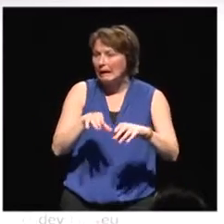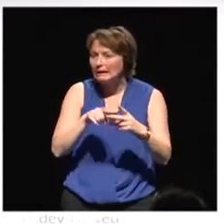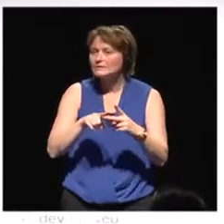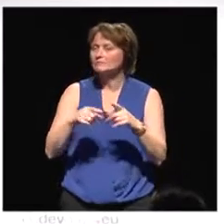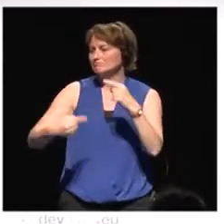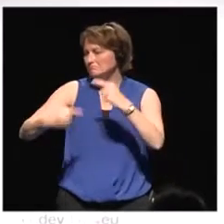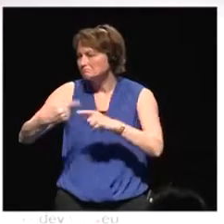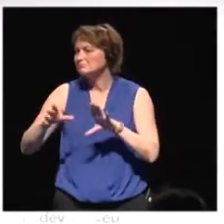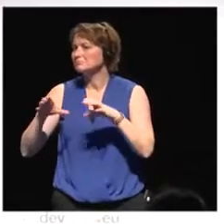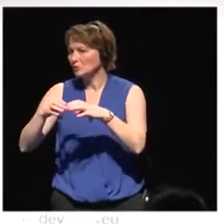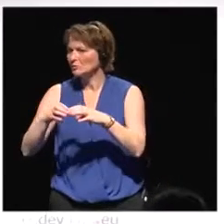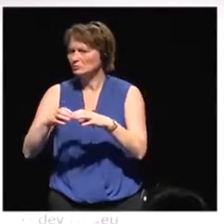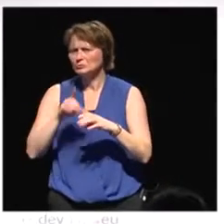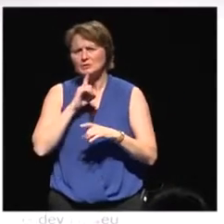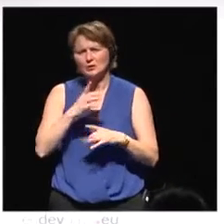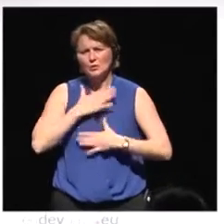the stakeholders concerned.